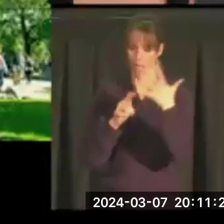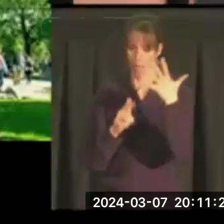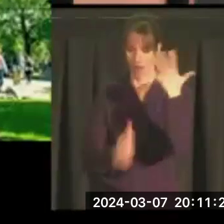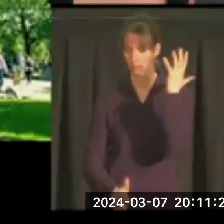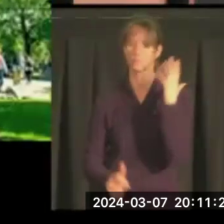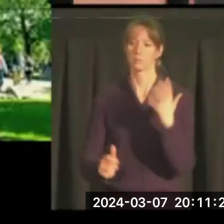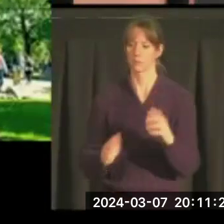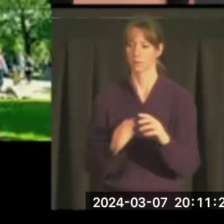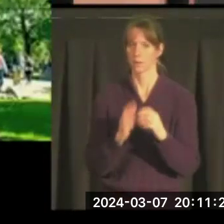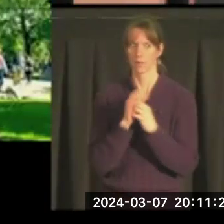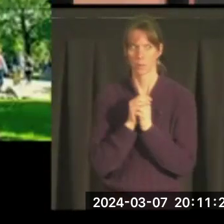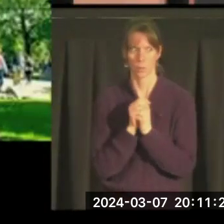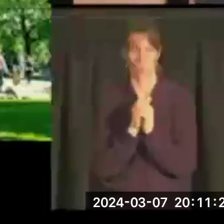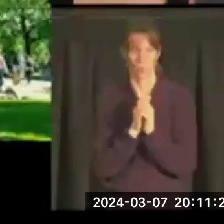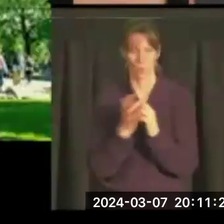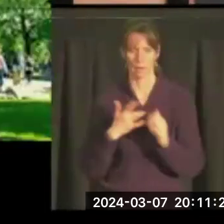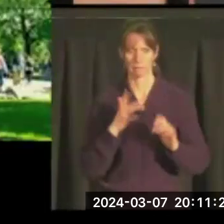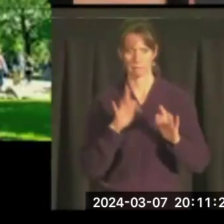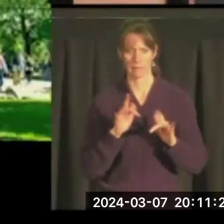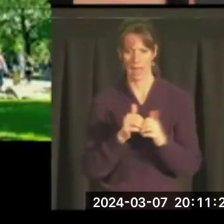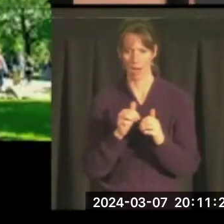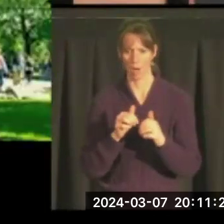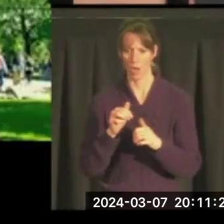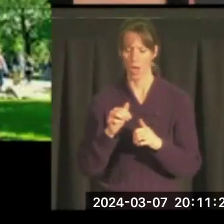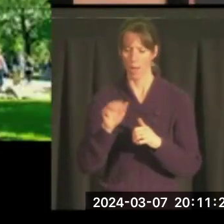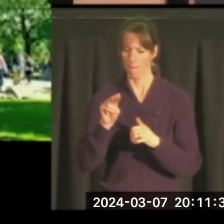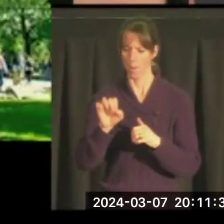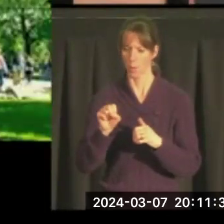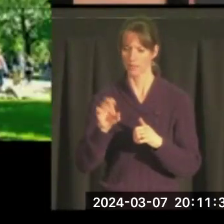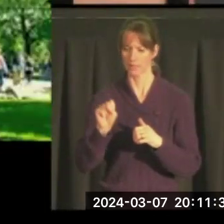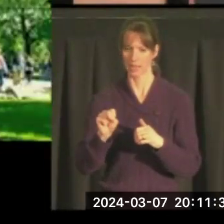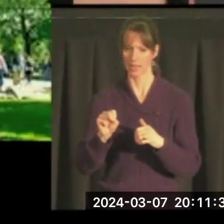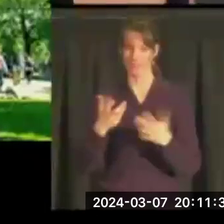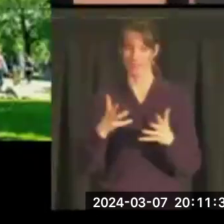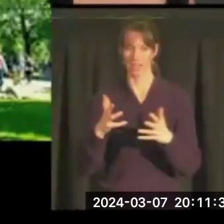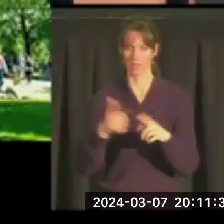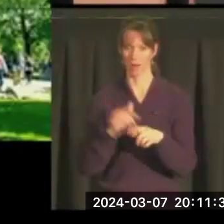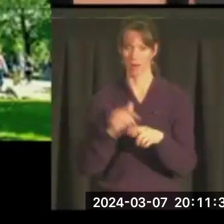At that moment, I had great empathy for how Moses must have felt coming down from Mount Sinai.